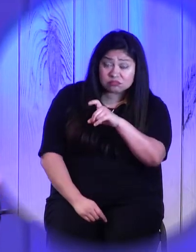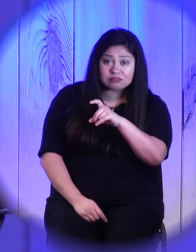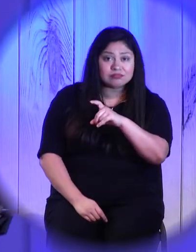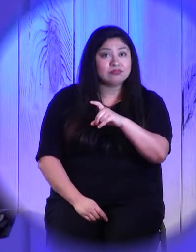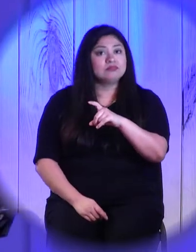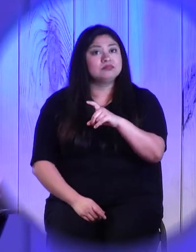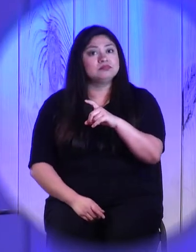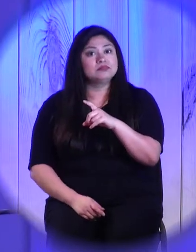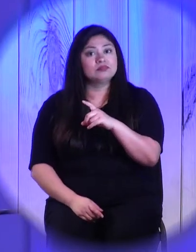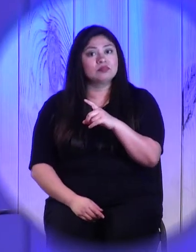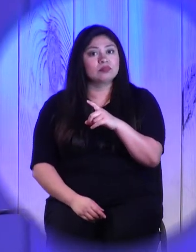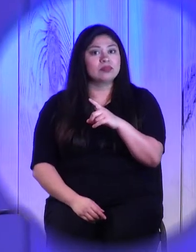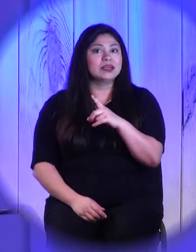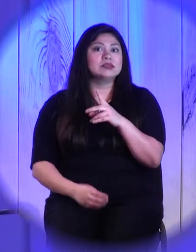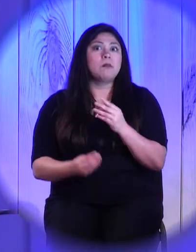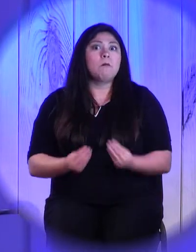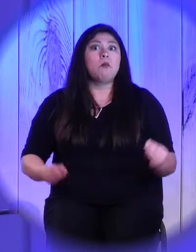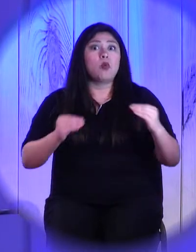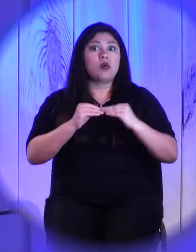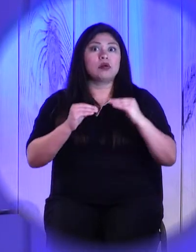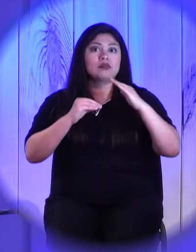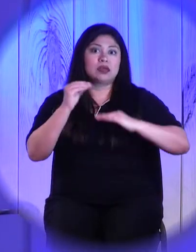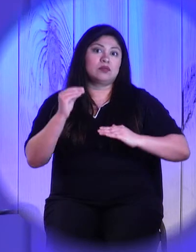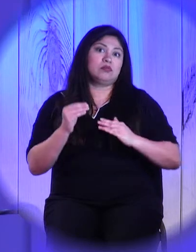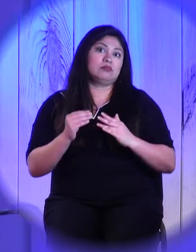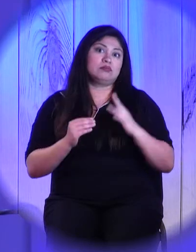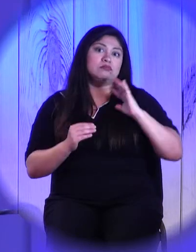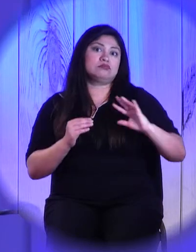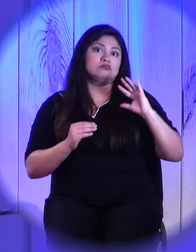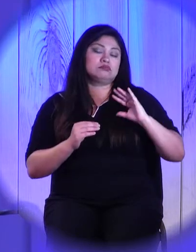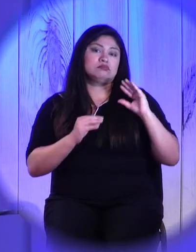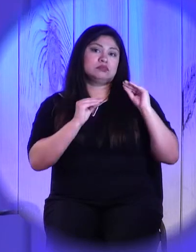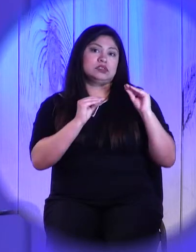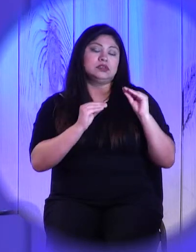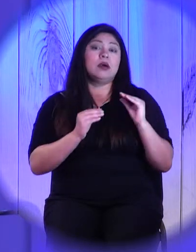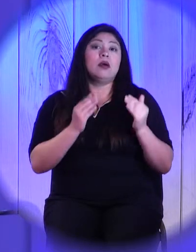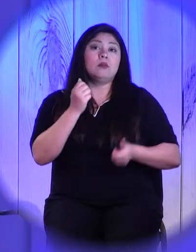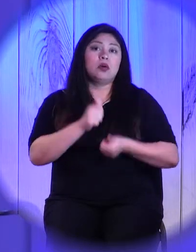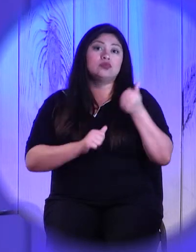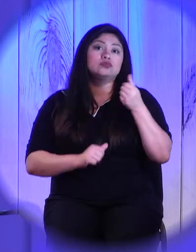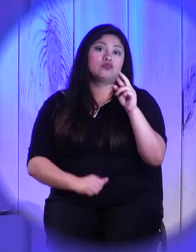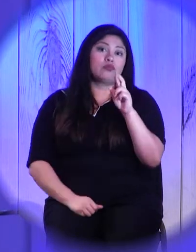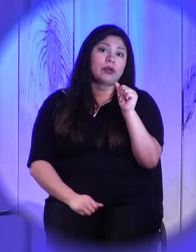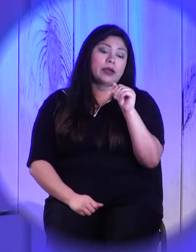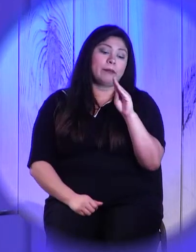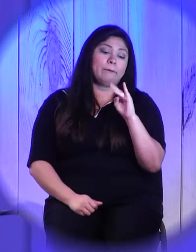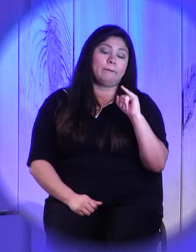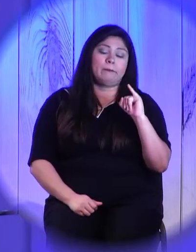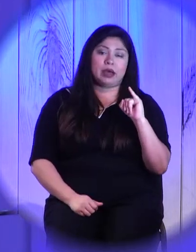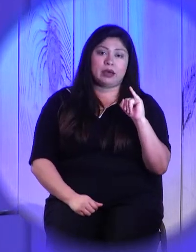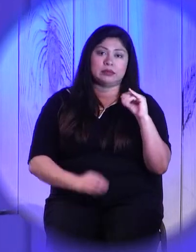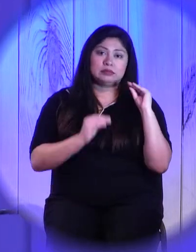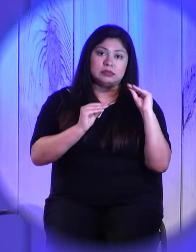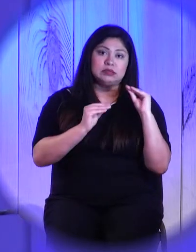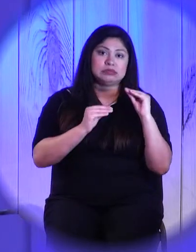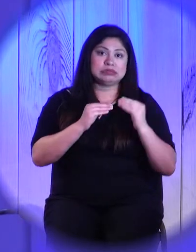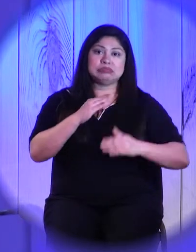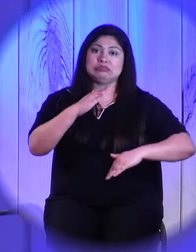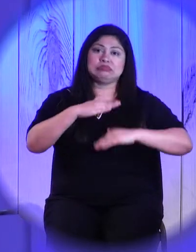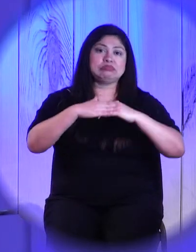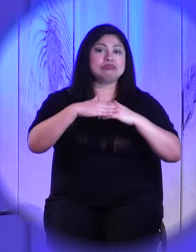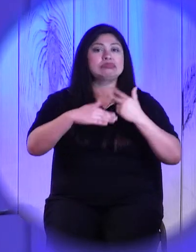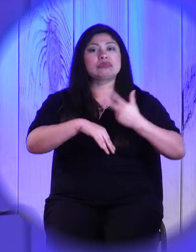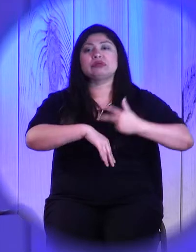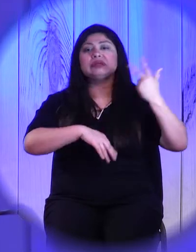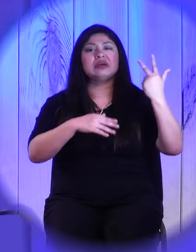of what was taught in that day. Most rabbis insisted, it's three strikes and you're out. Anything else beyond that is casting pearls